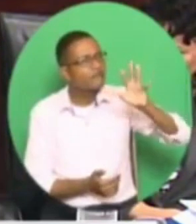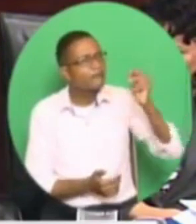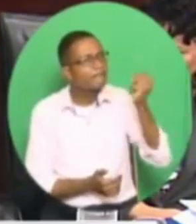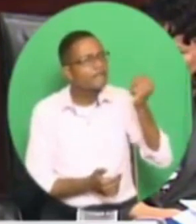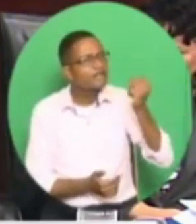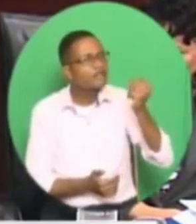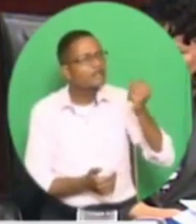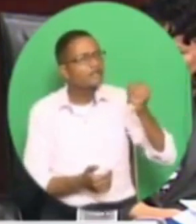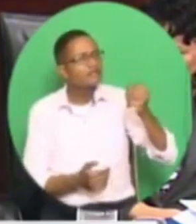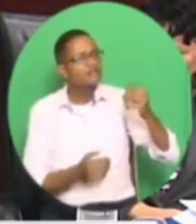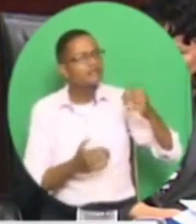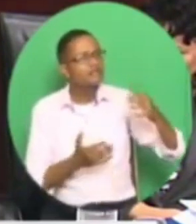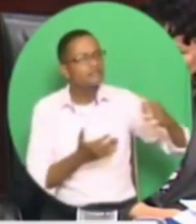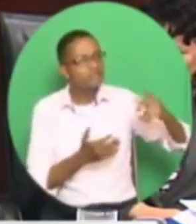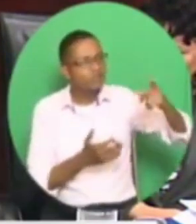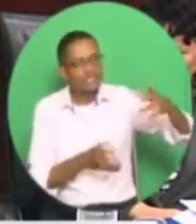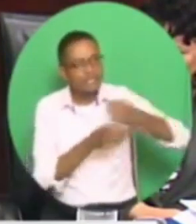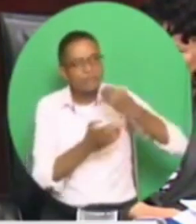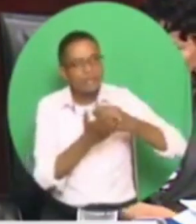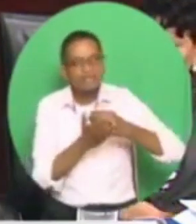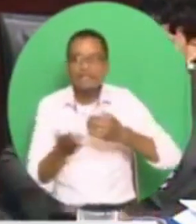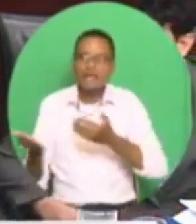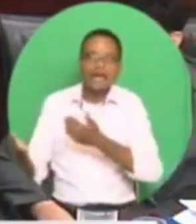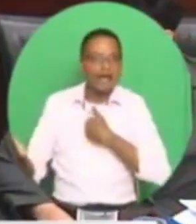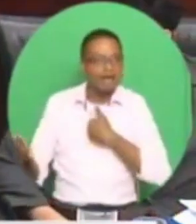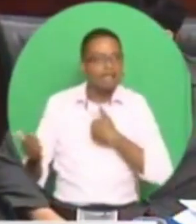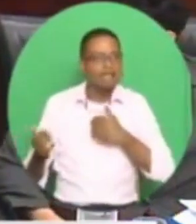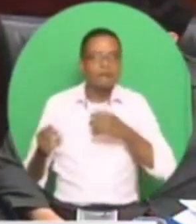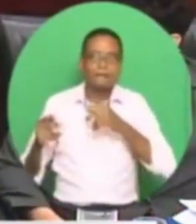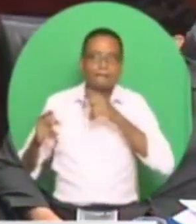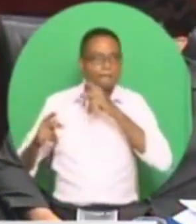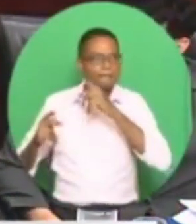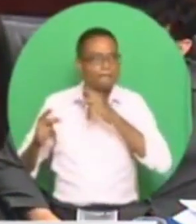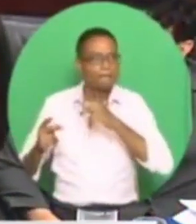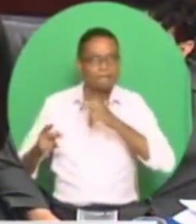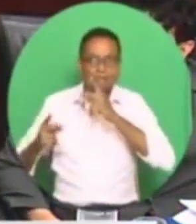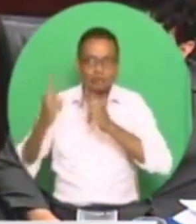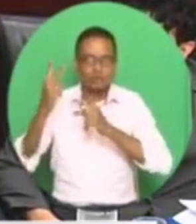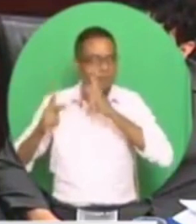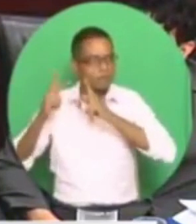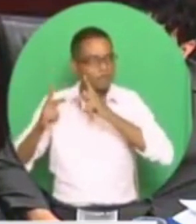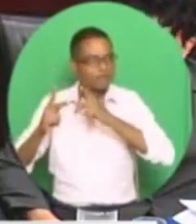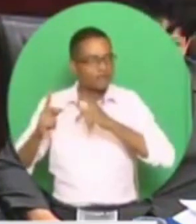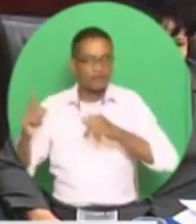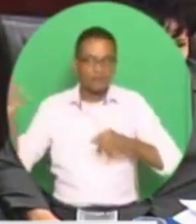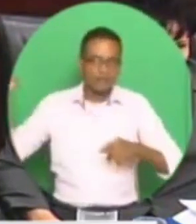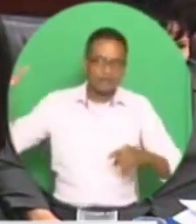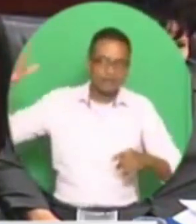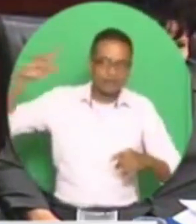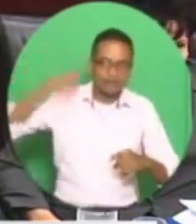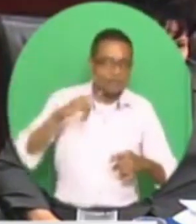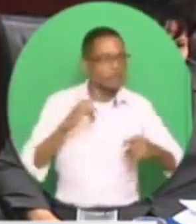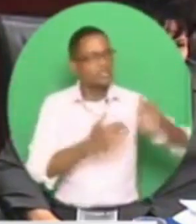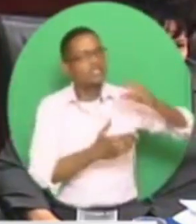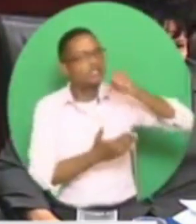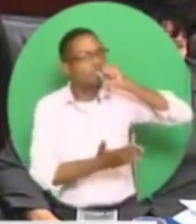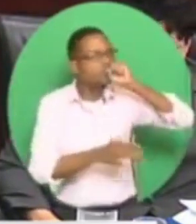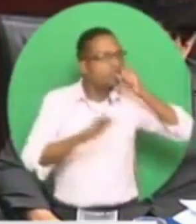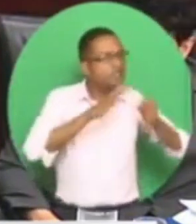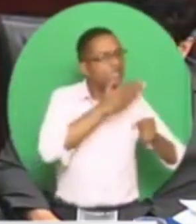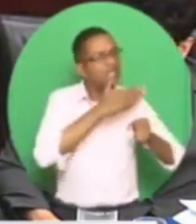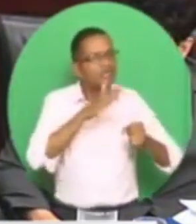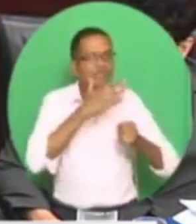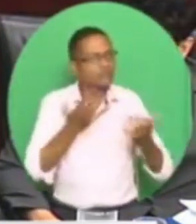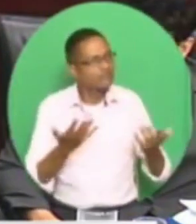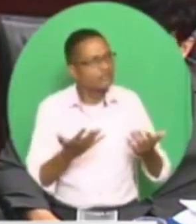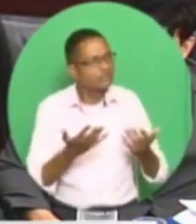Tony Bruxon in Tobago. $100,000 to mind your business seminar. Where did you get